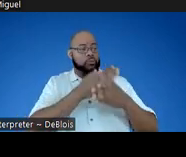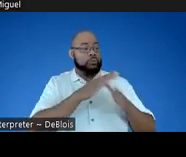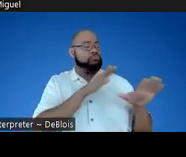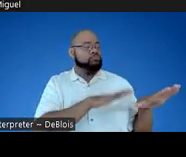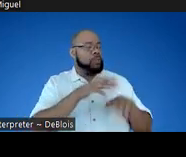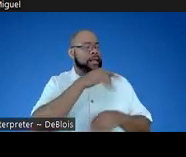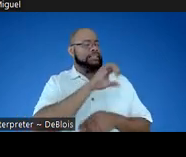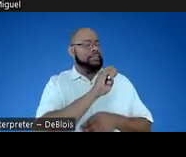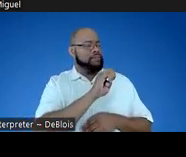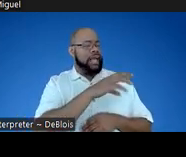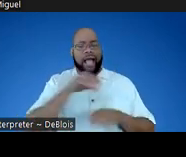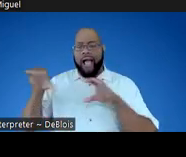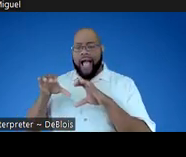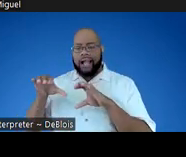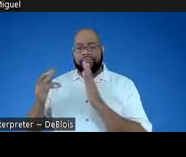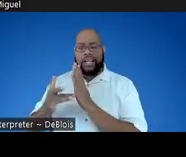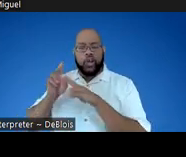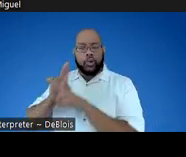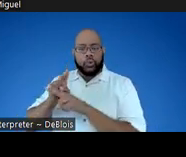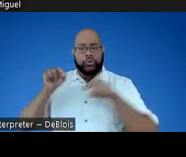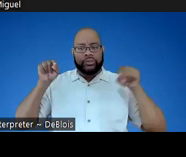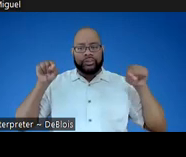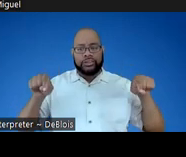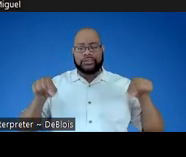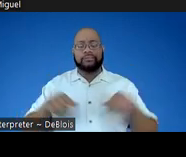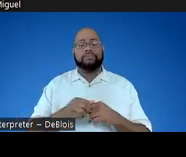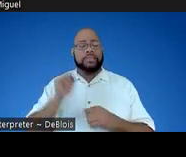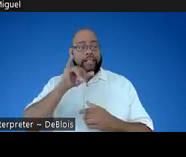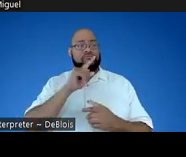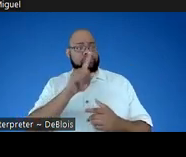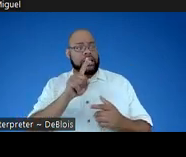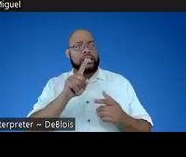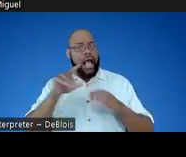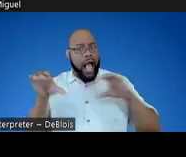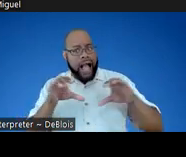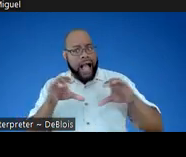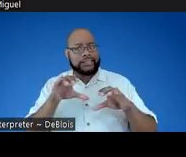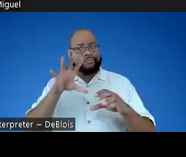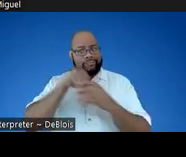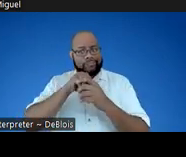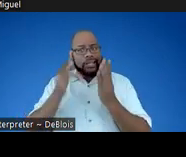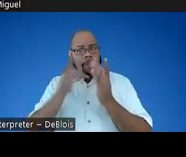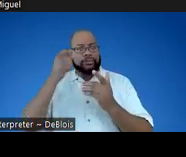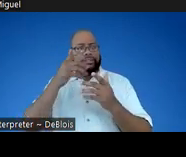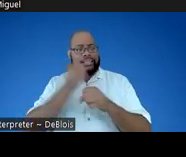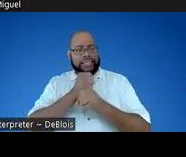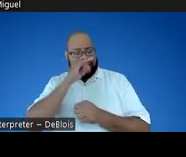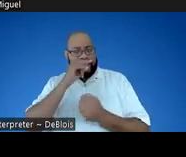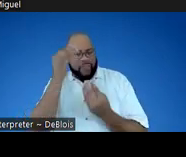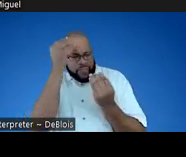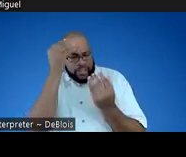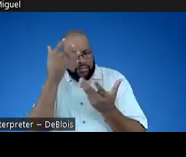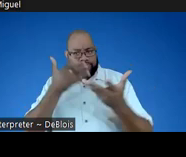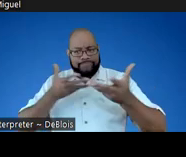technology use and active technology use. And it sounds like this is a very active technology use because it gets them thinking and